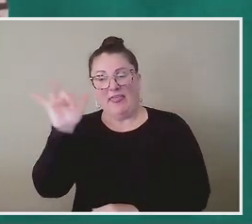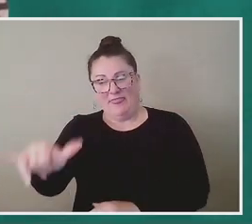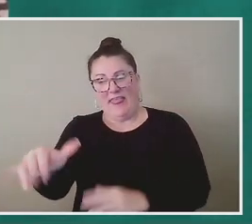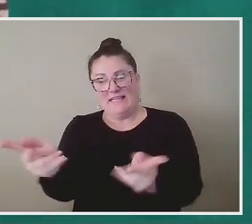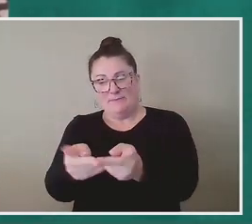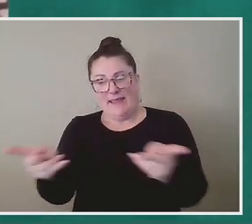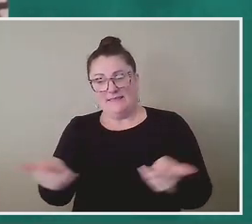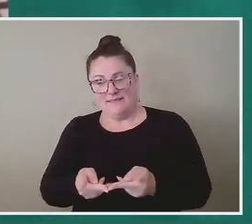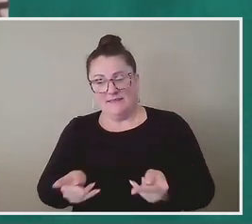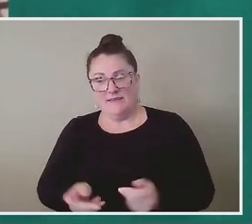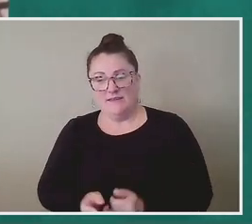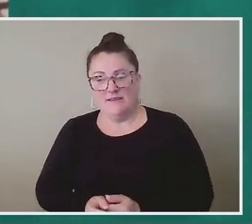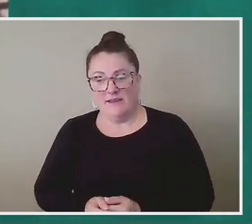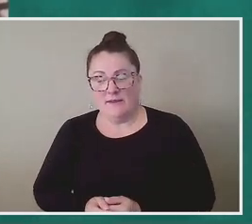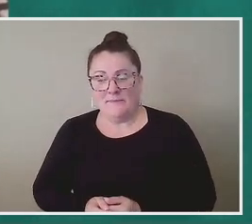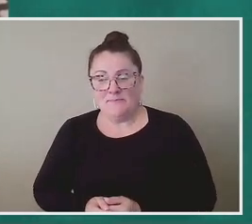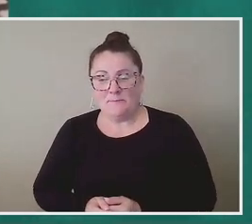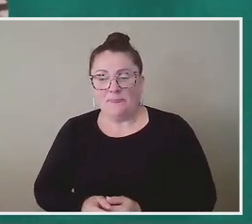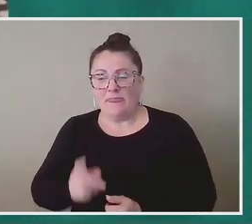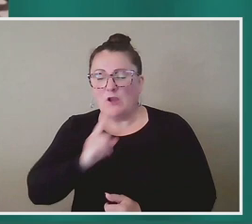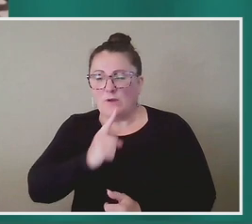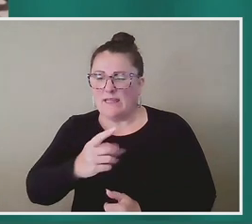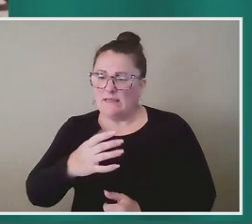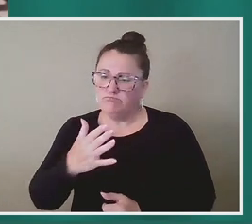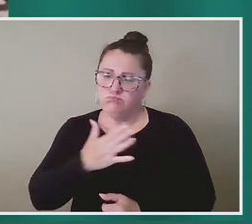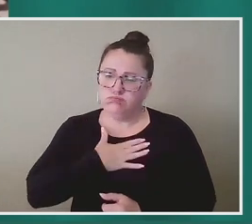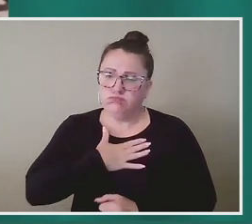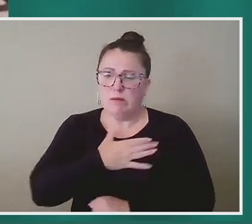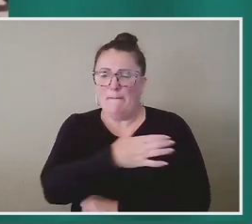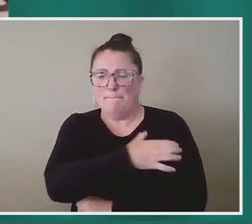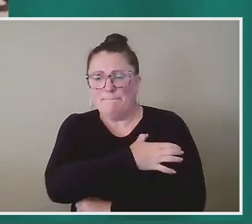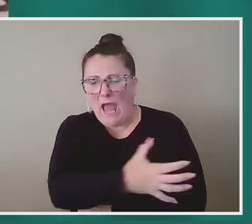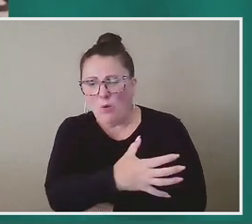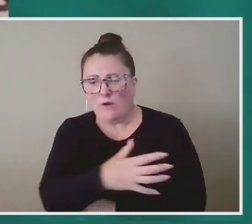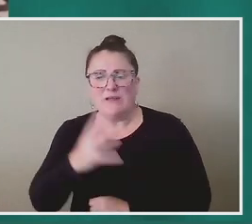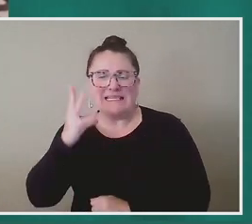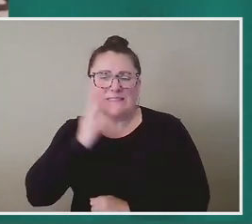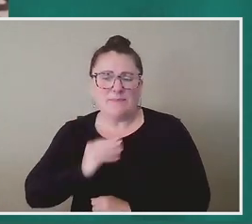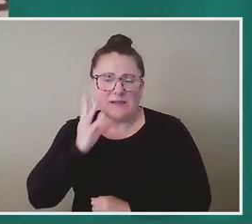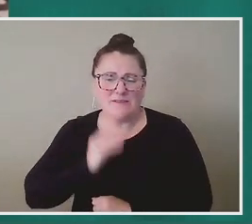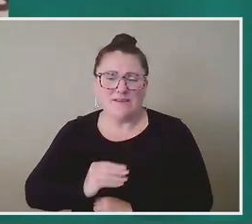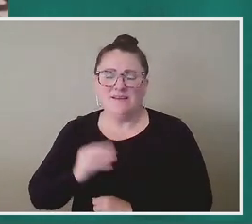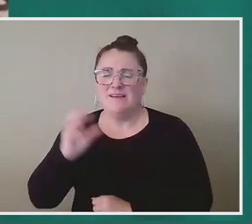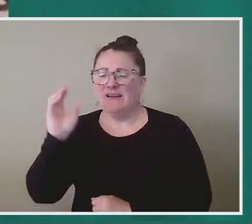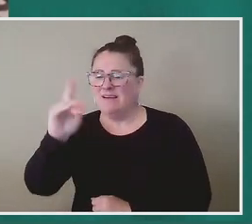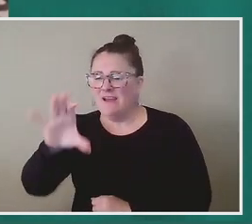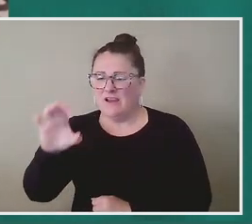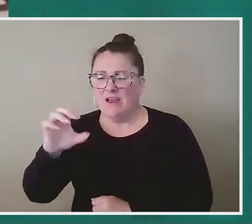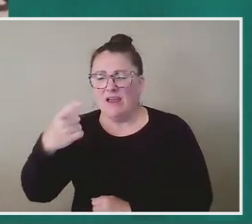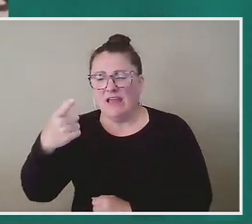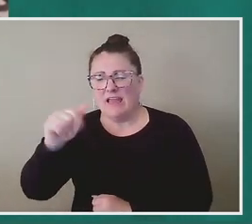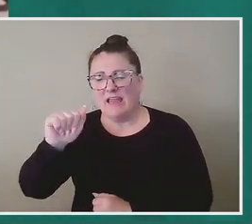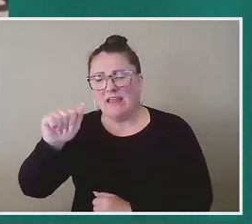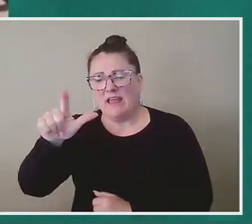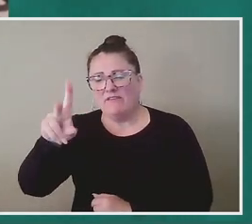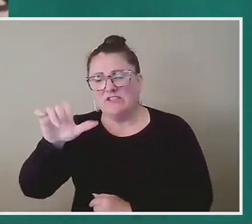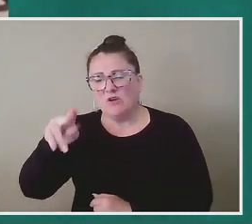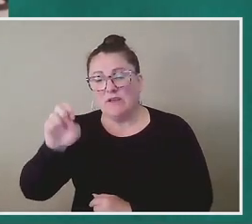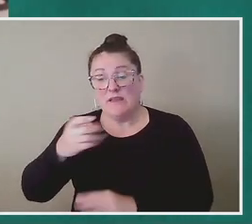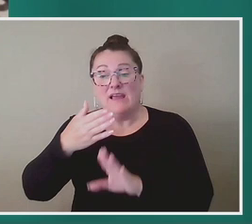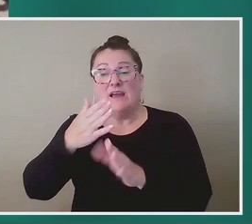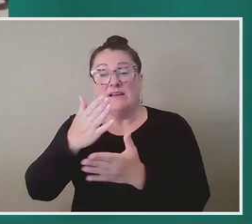And, and it was just such a powerful experience to be there with hundreds of Galvestonians, some of whom are the descendants